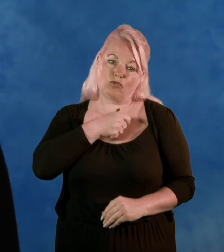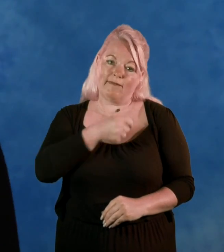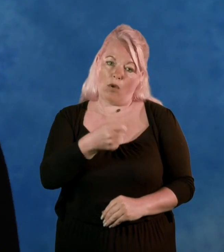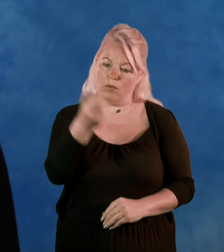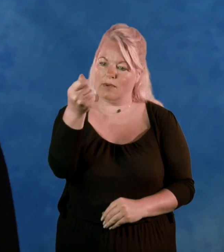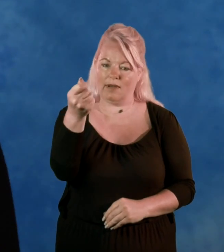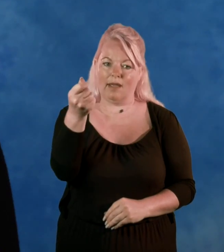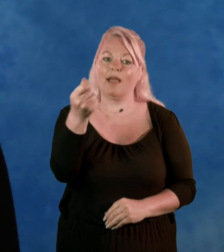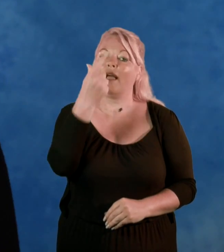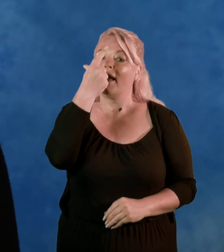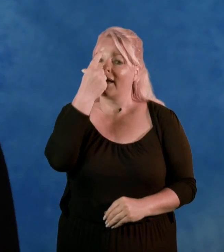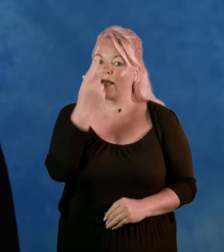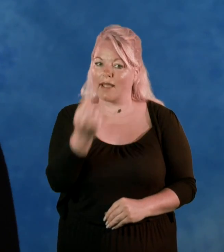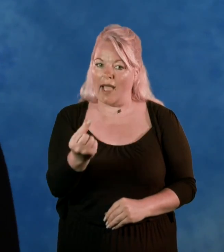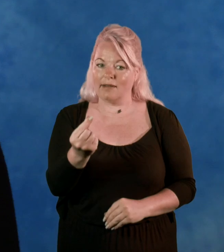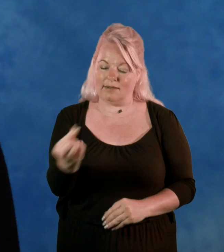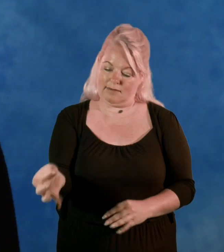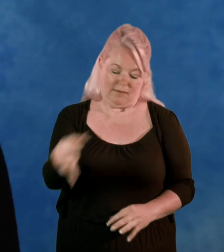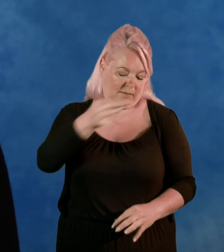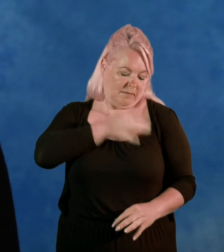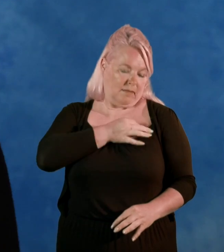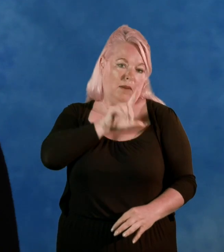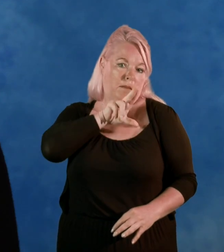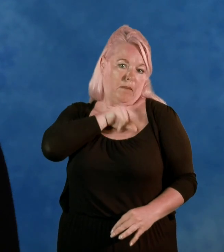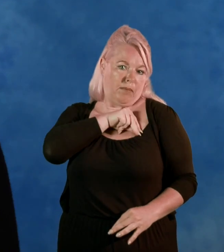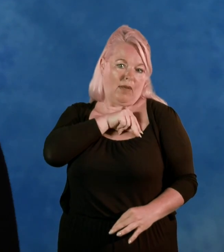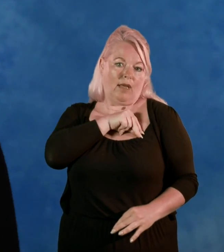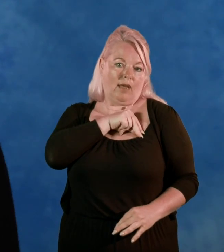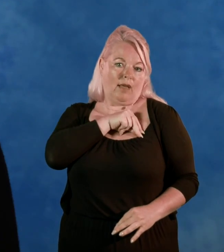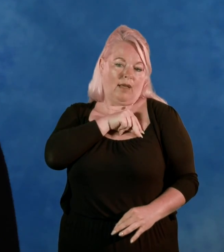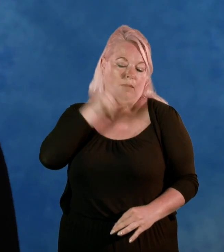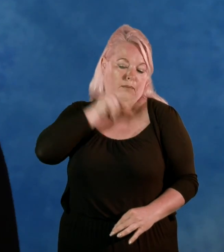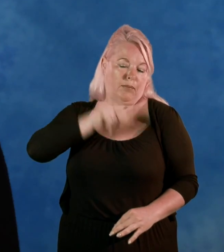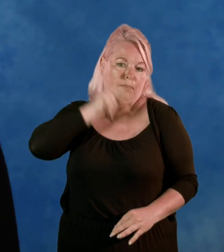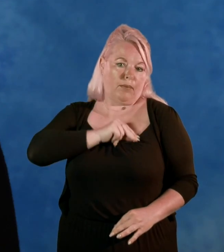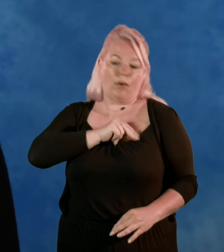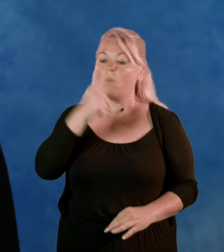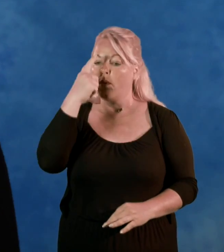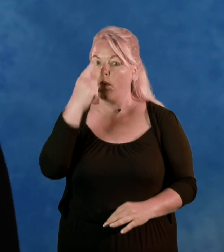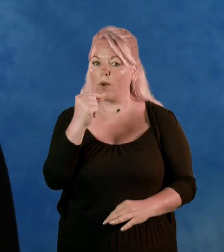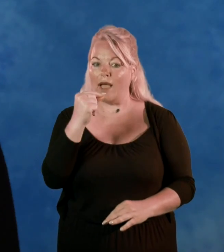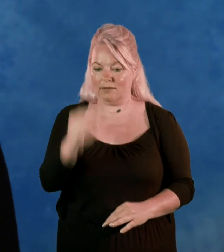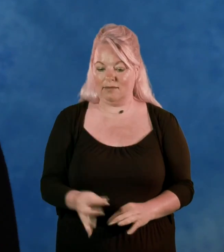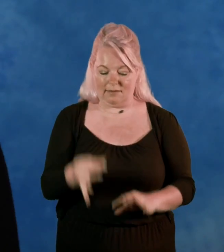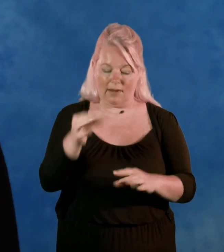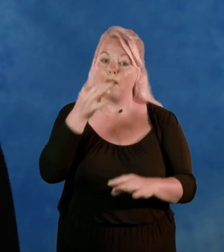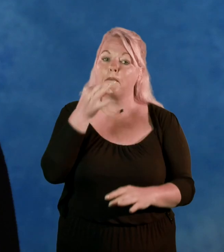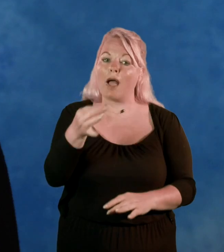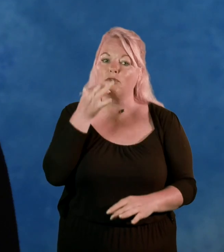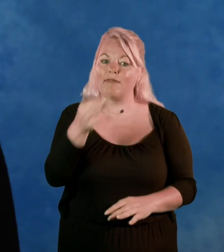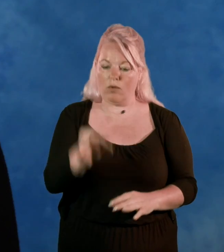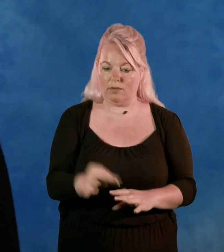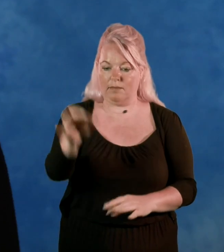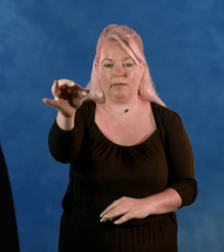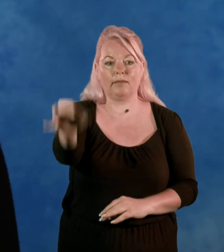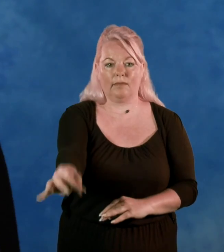can either be handed to a speaker or it can be connected to a